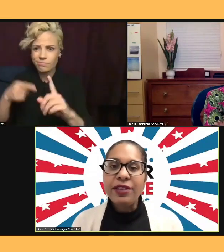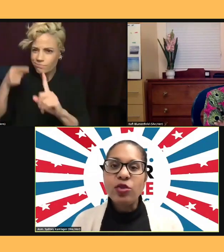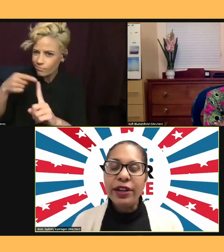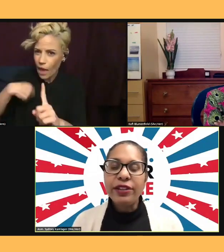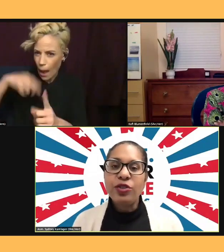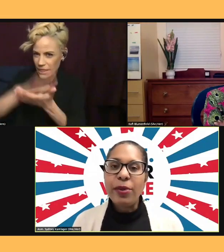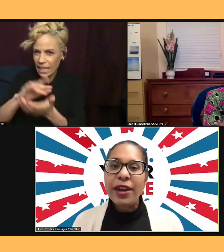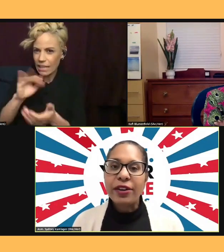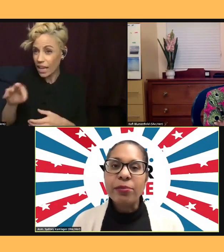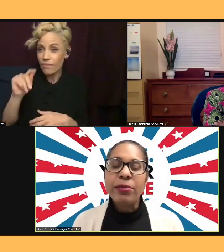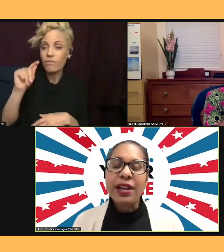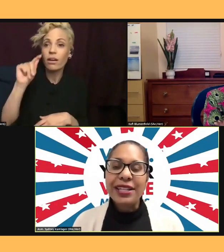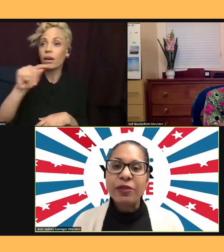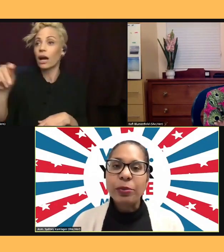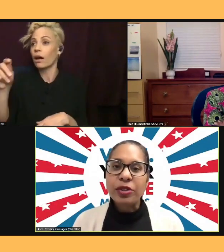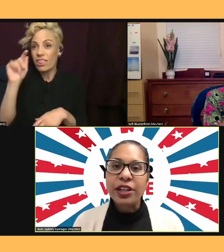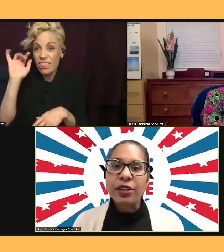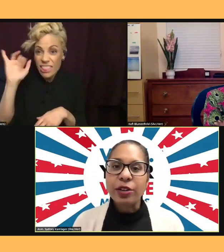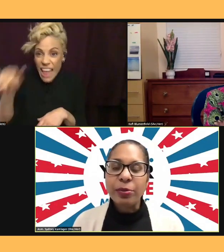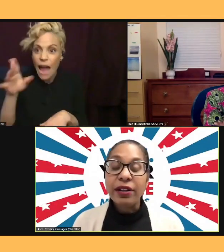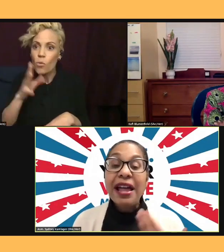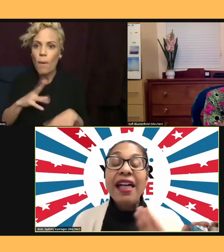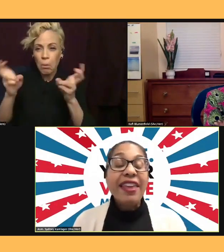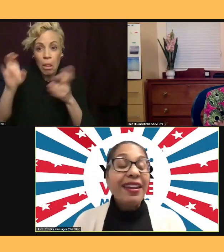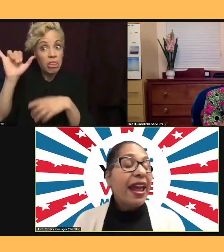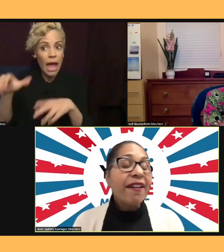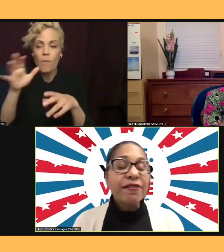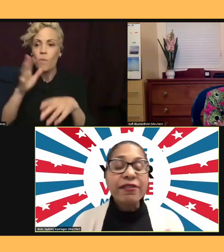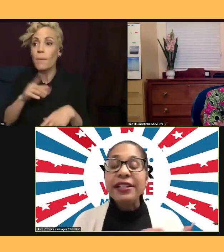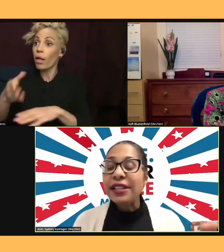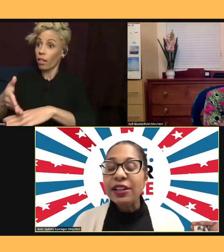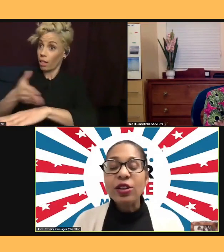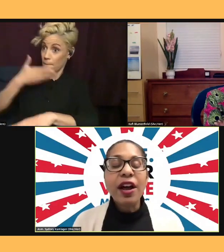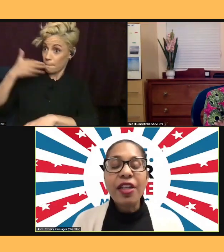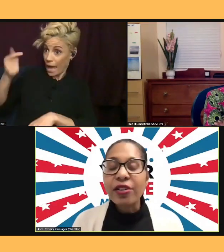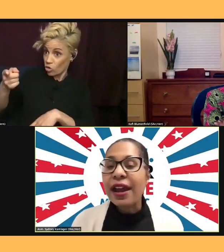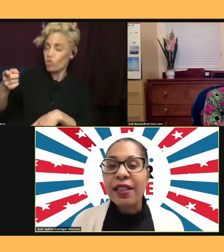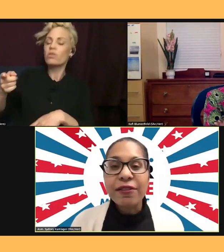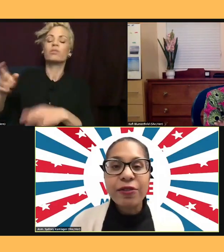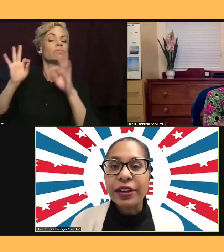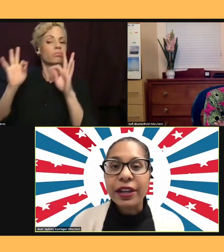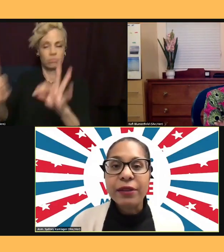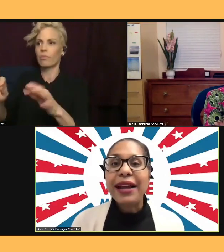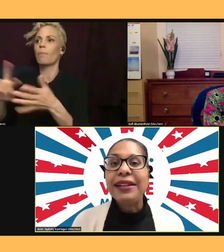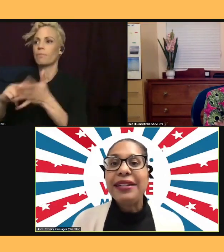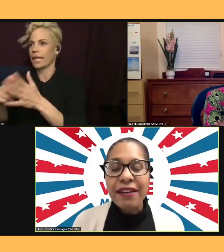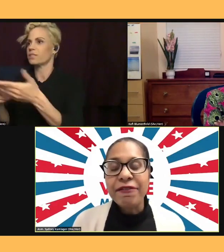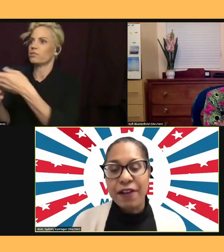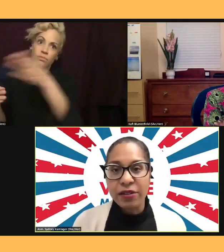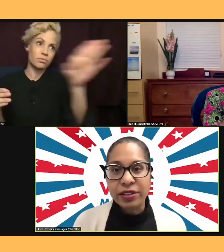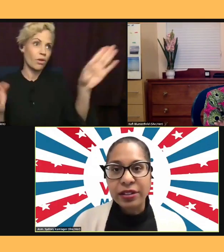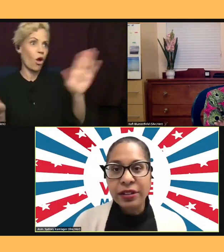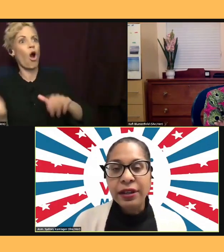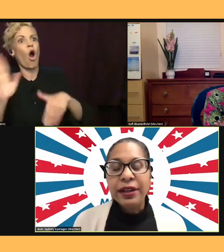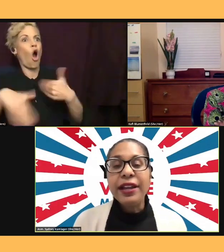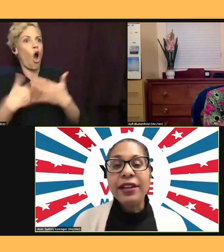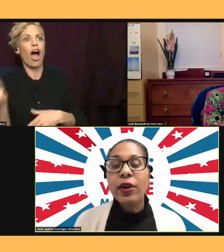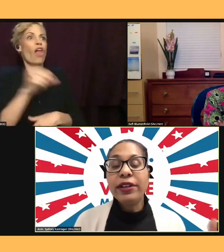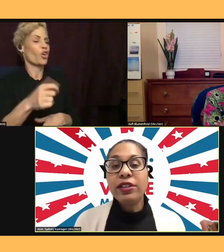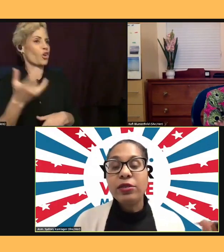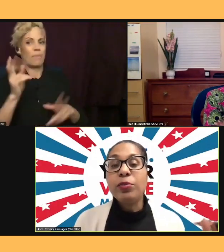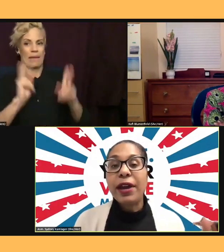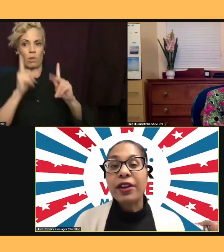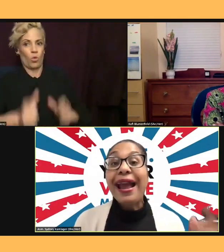better because of a particular bill, then every single other Californian by default is going to do better,